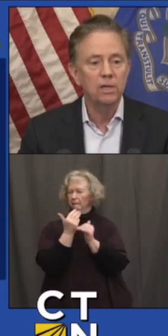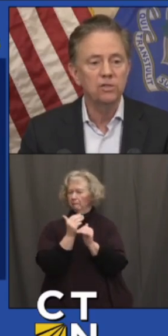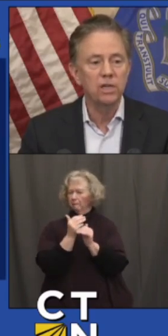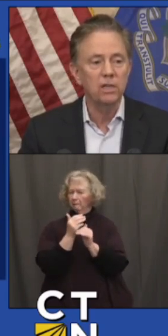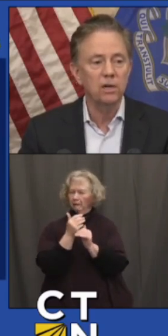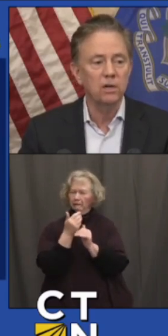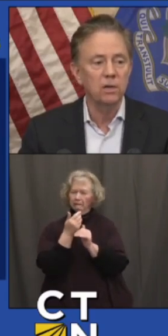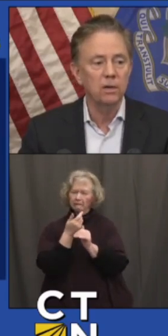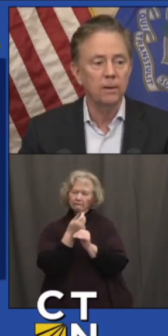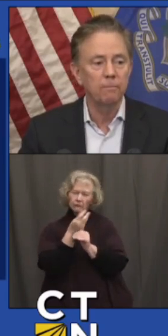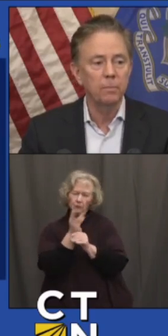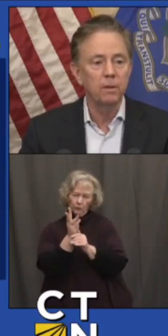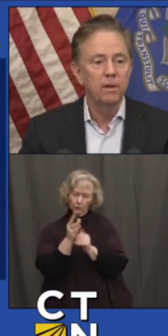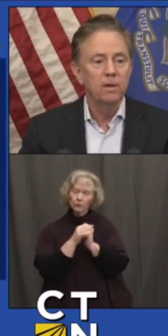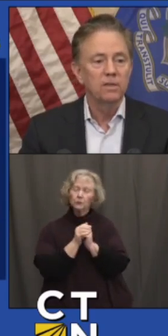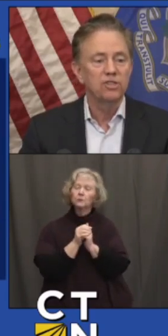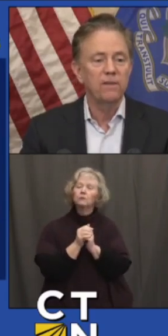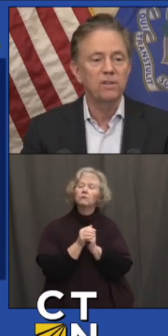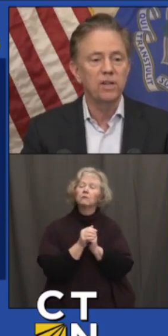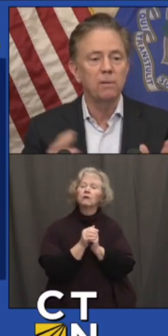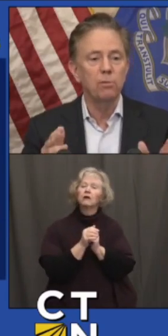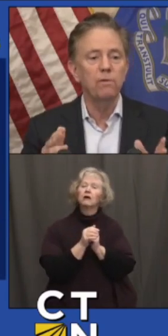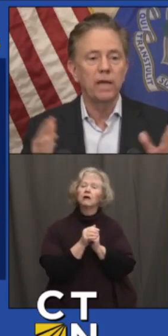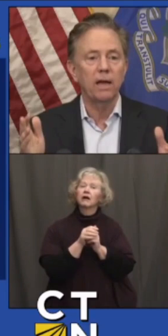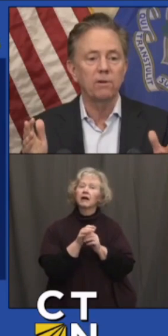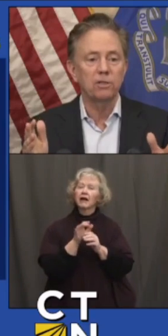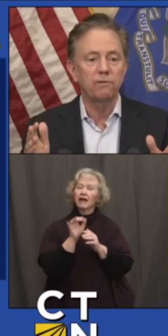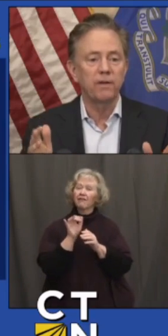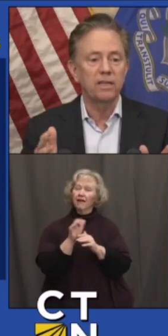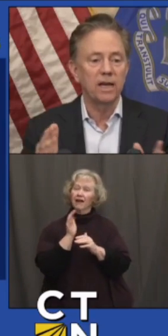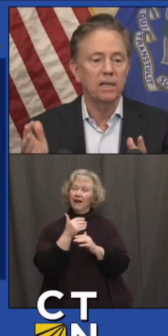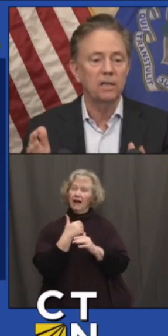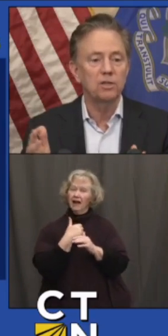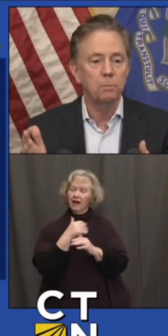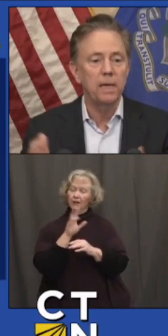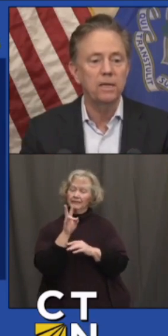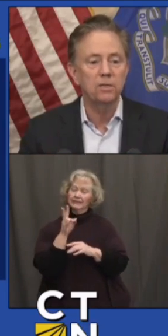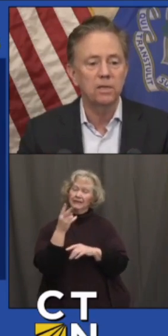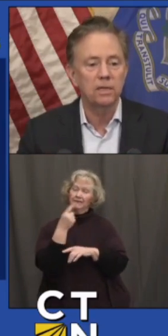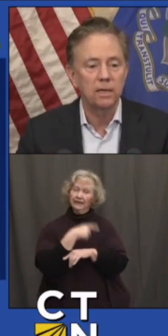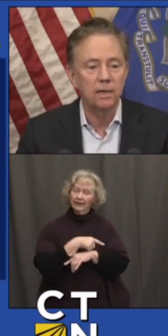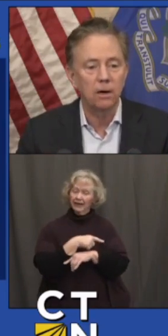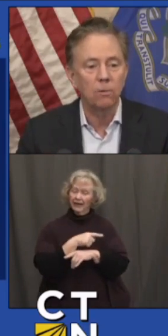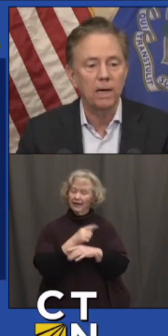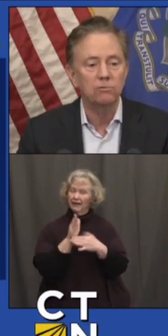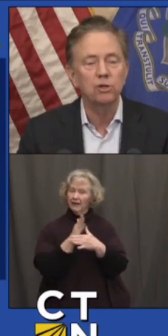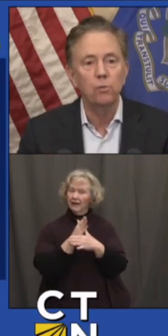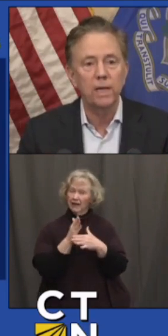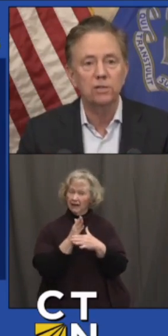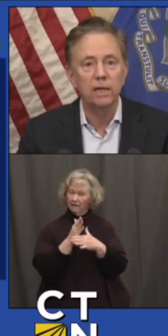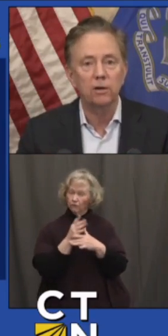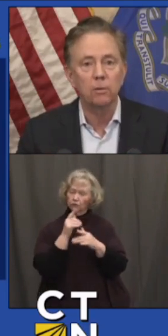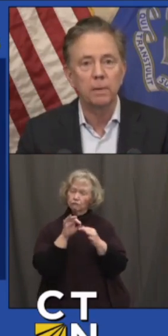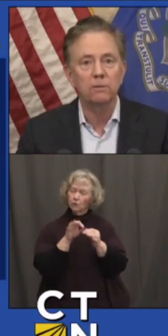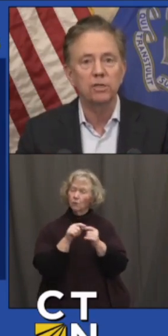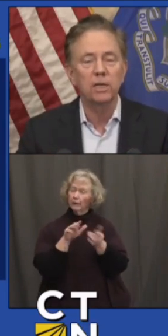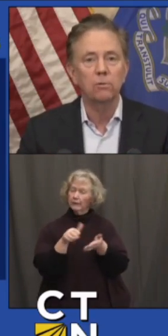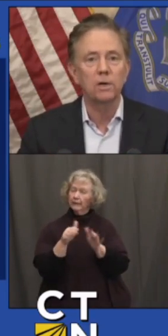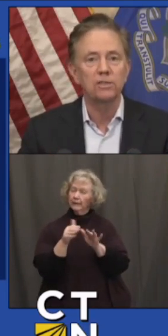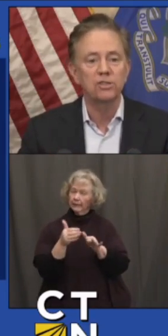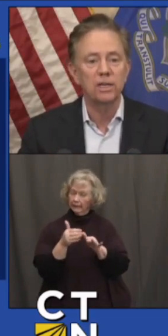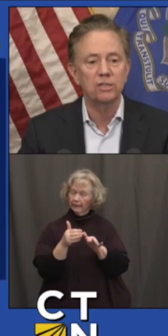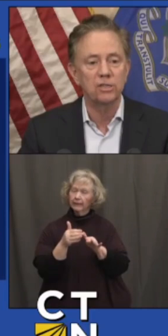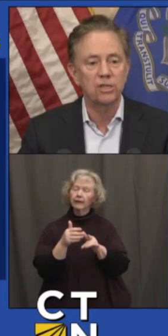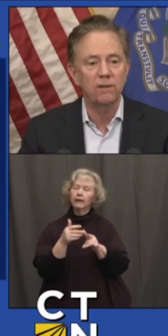You can see that our seven-day moving average of fatalities peaked around two weeks later, about